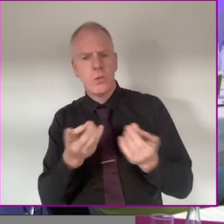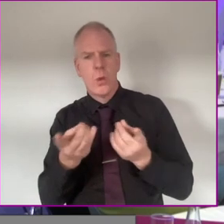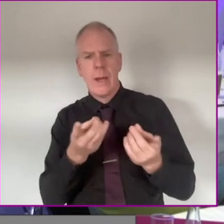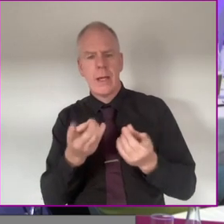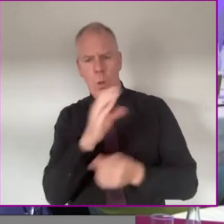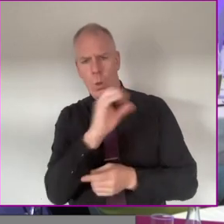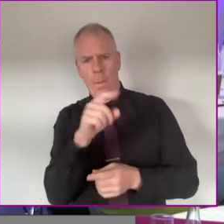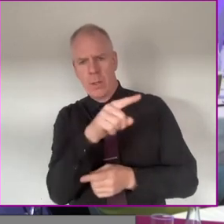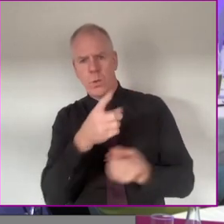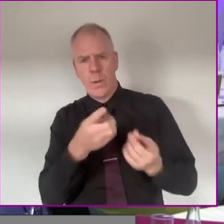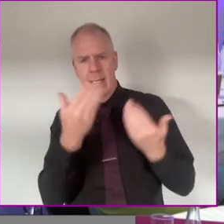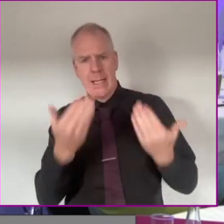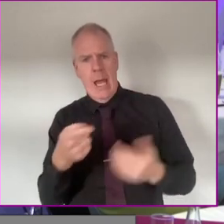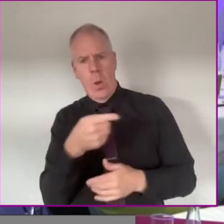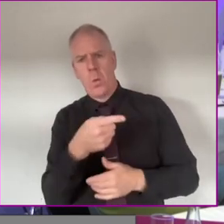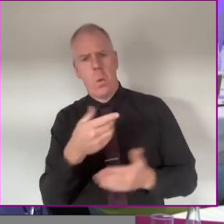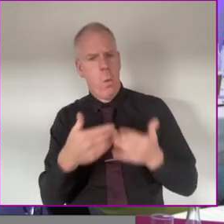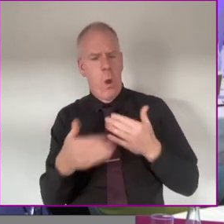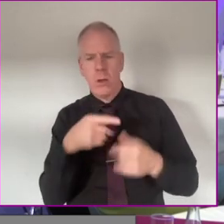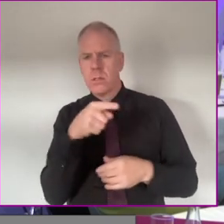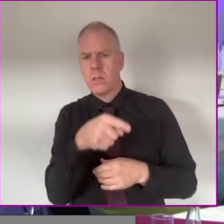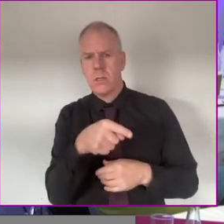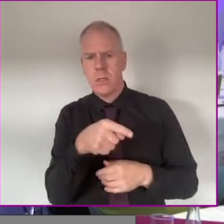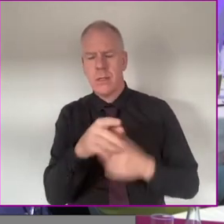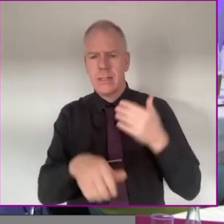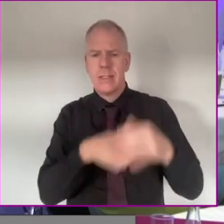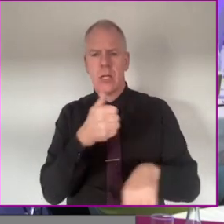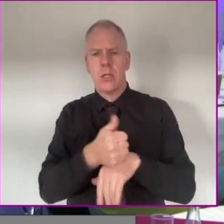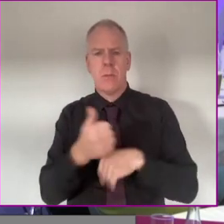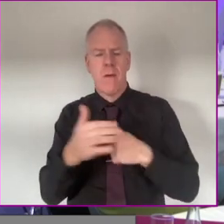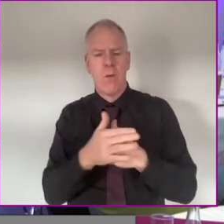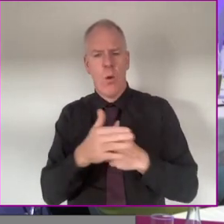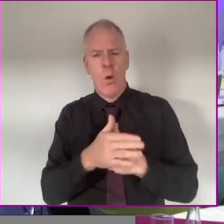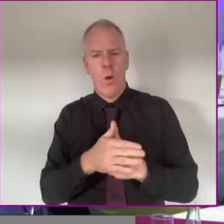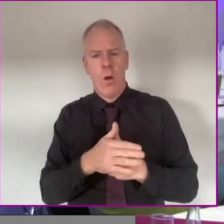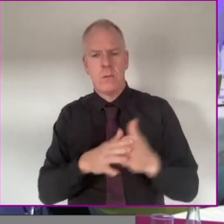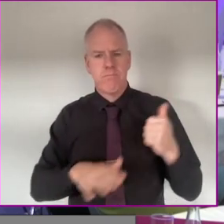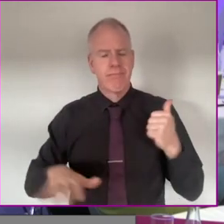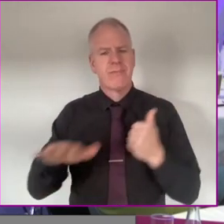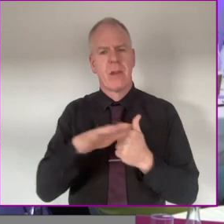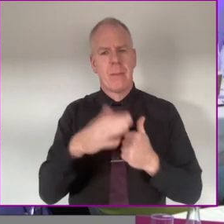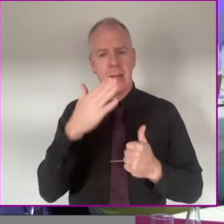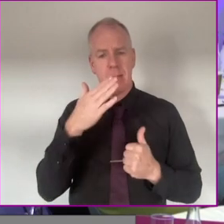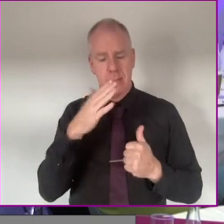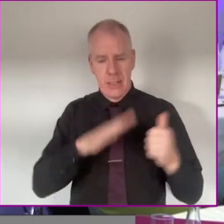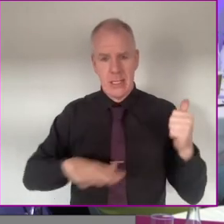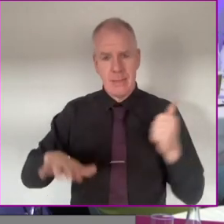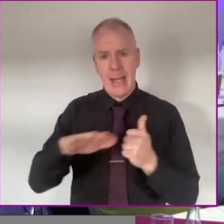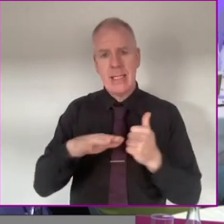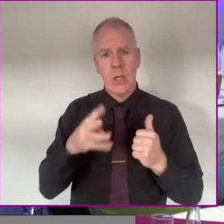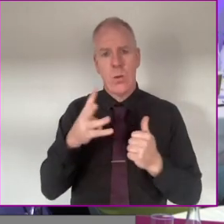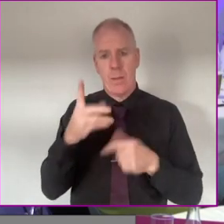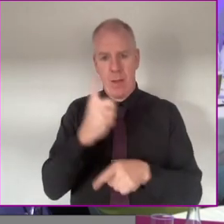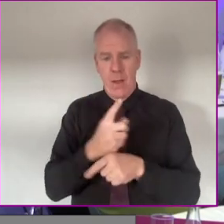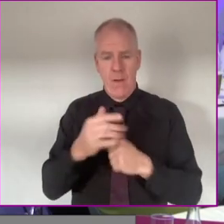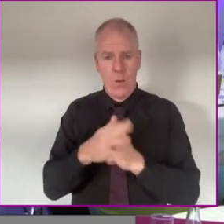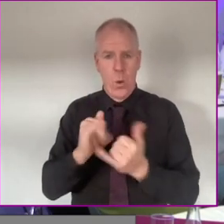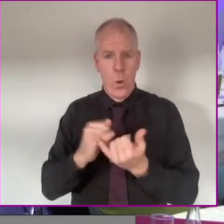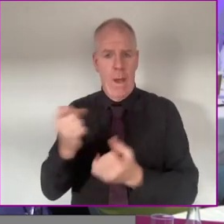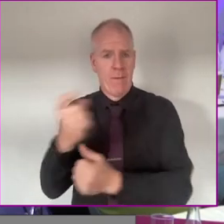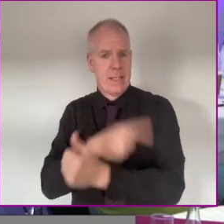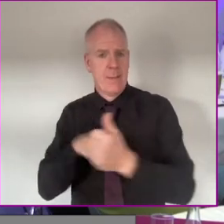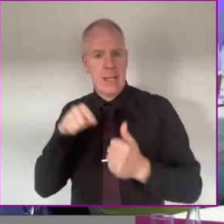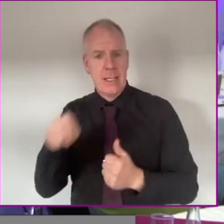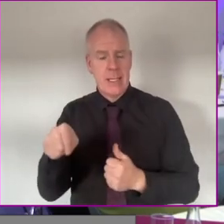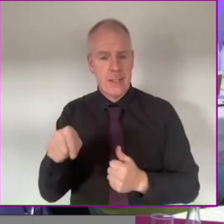the company has put in place in regards to these spaces that will be allocated